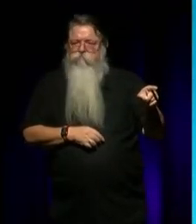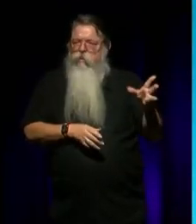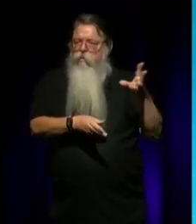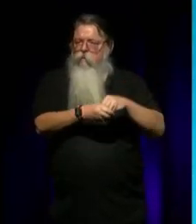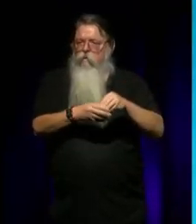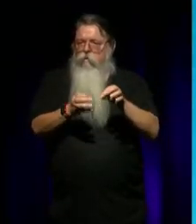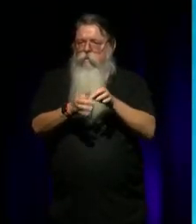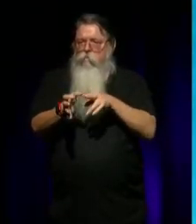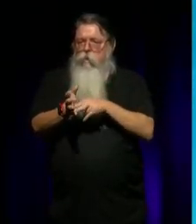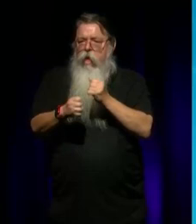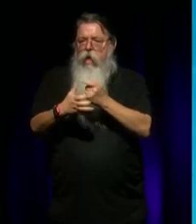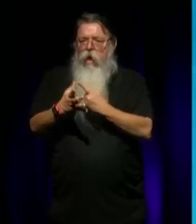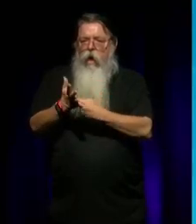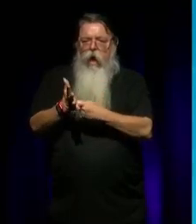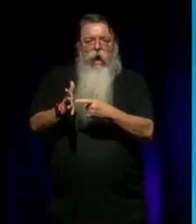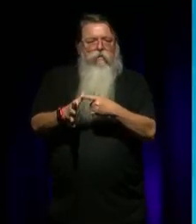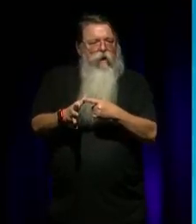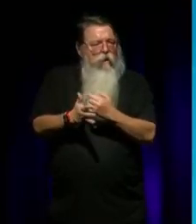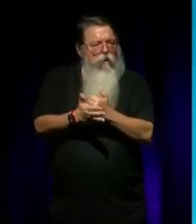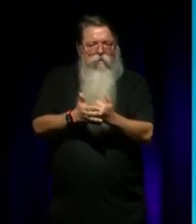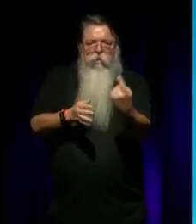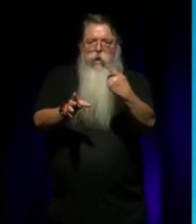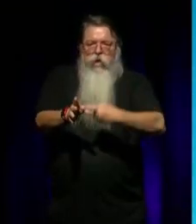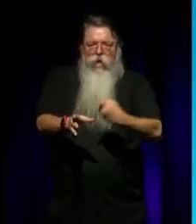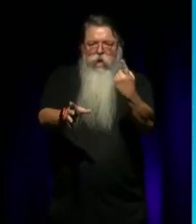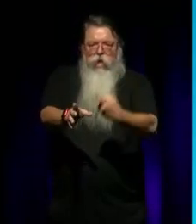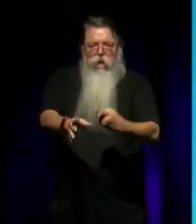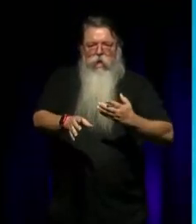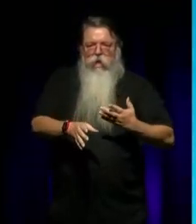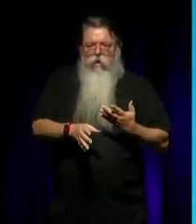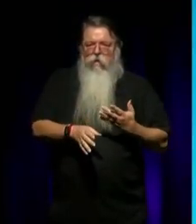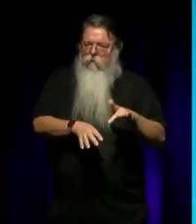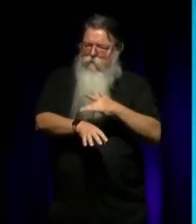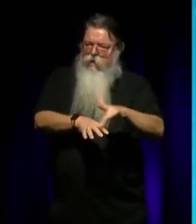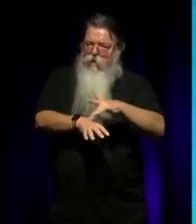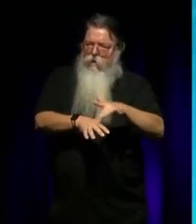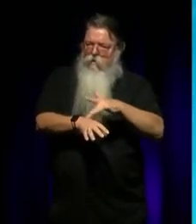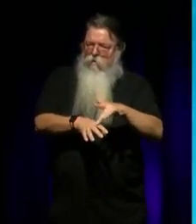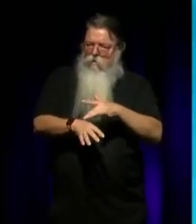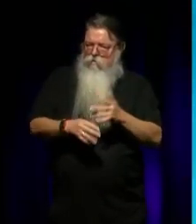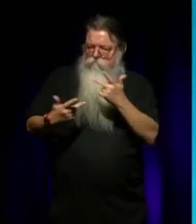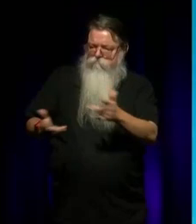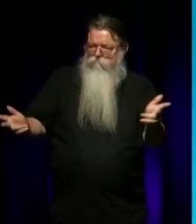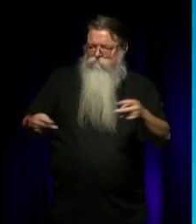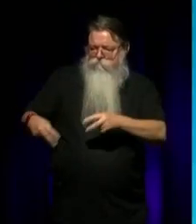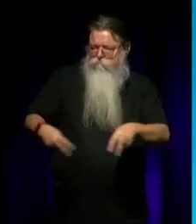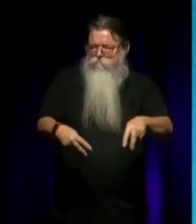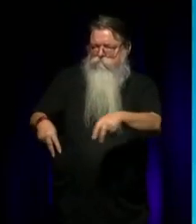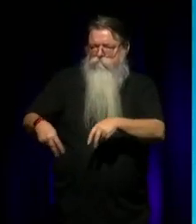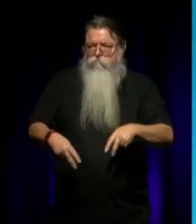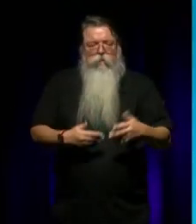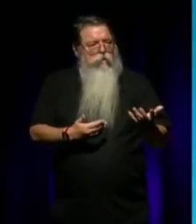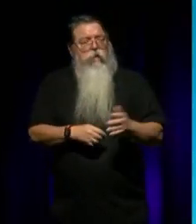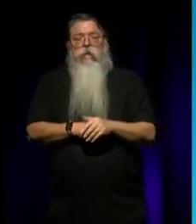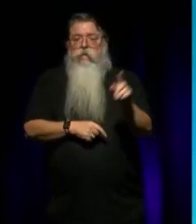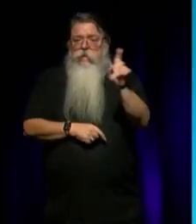season of works. Tonight's conversation is broadcast on Facebook Live and on State Library of Queensland's live